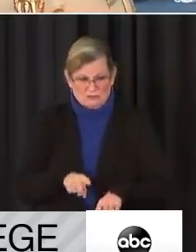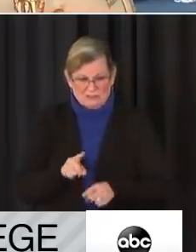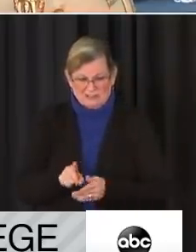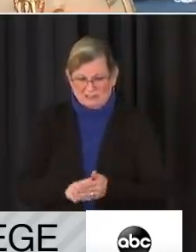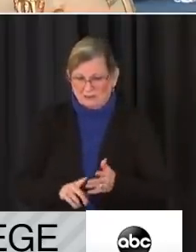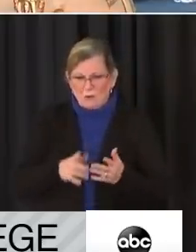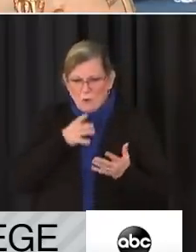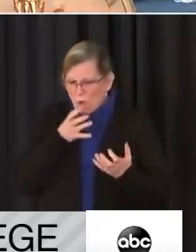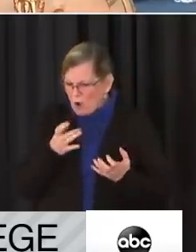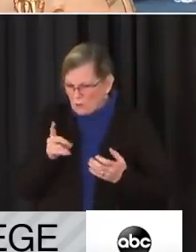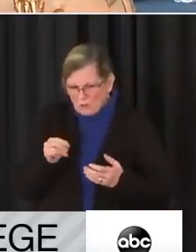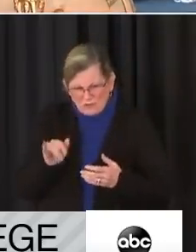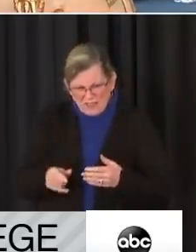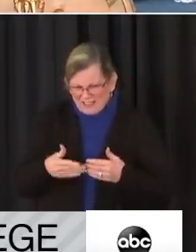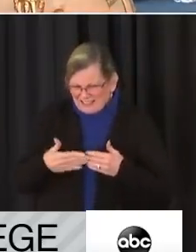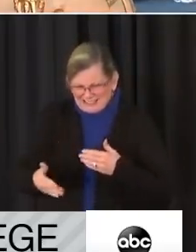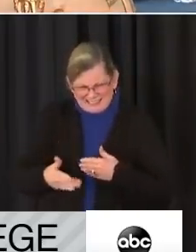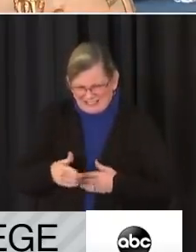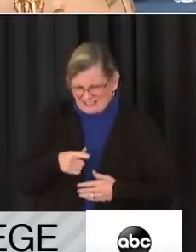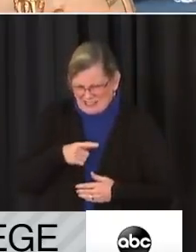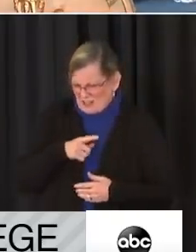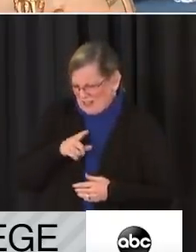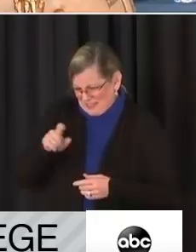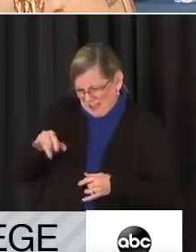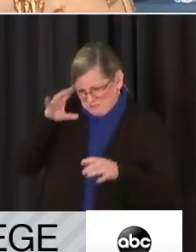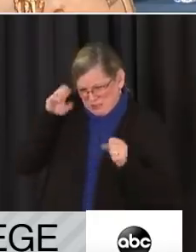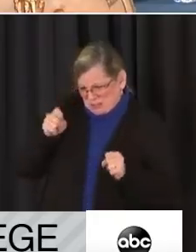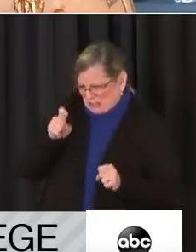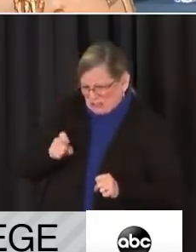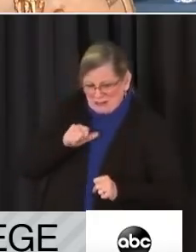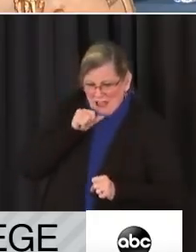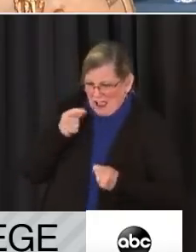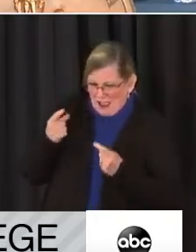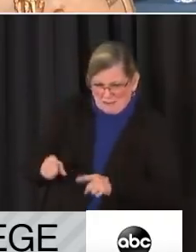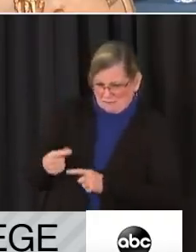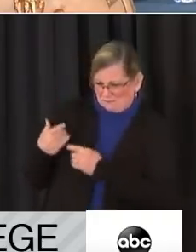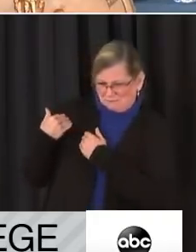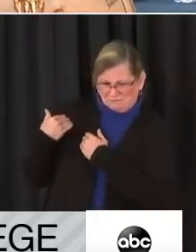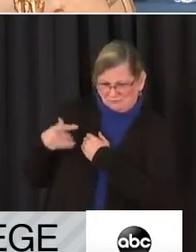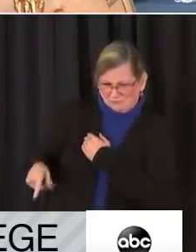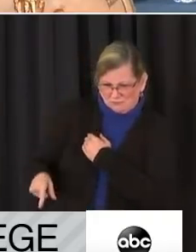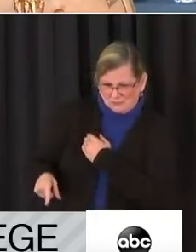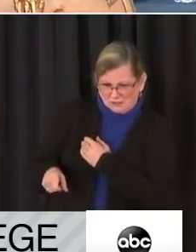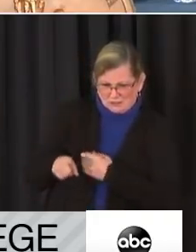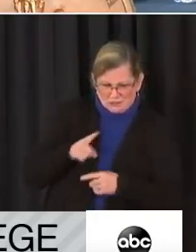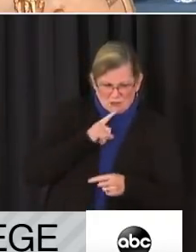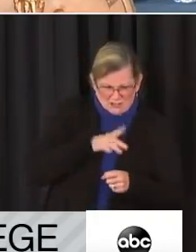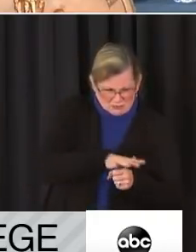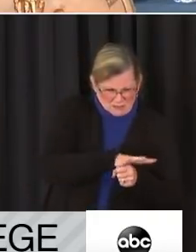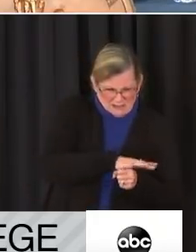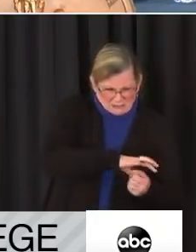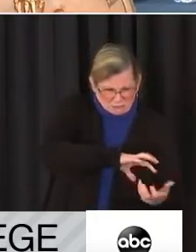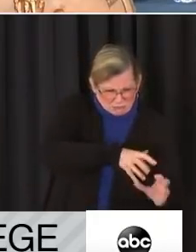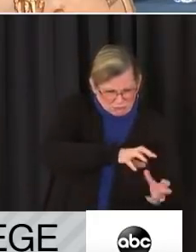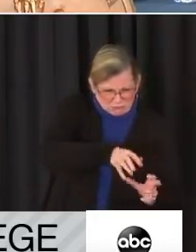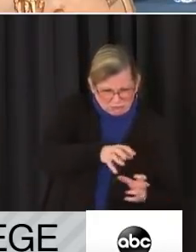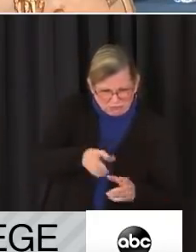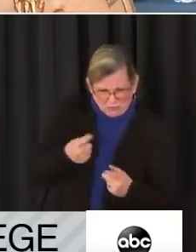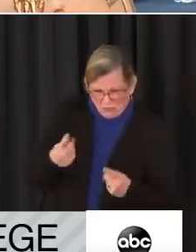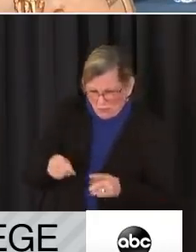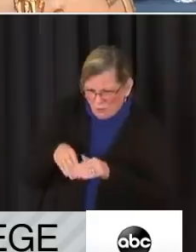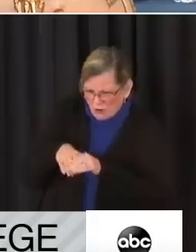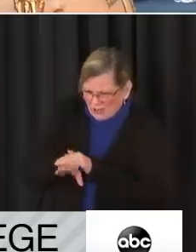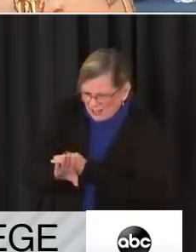And it's not just the president who must be held accountable, so too must the domestic terrorists who stormed the Capitol